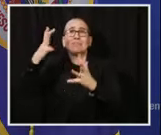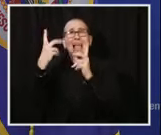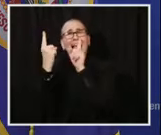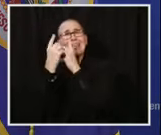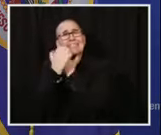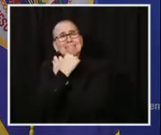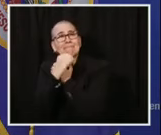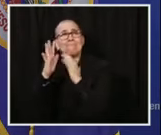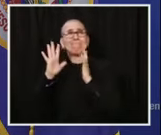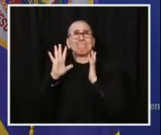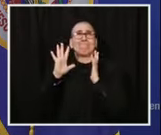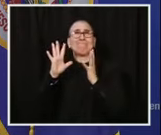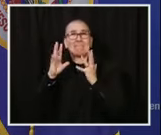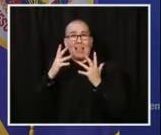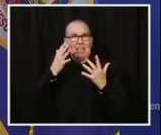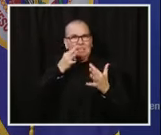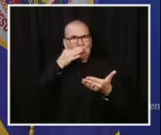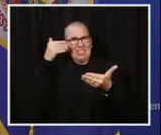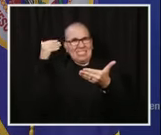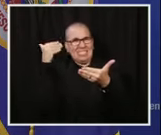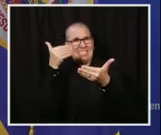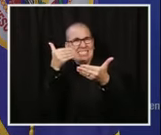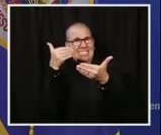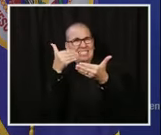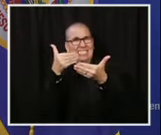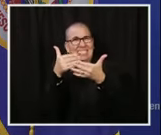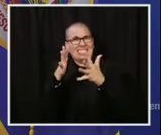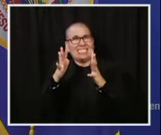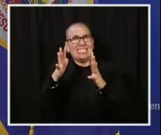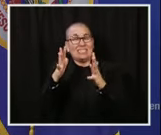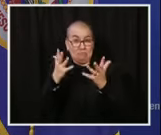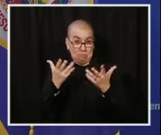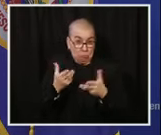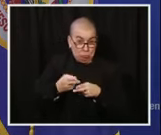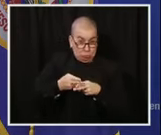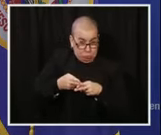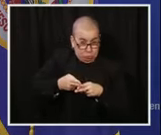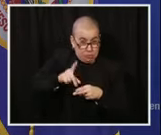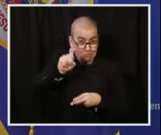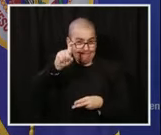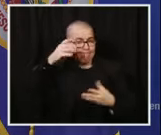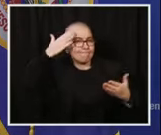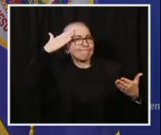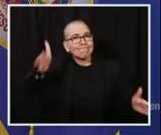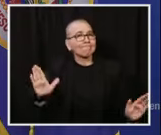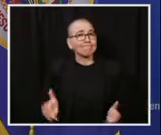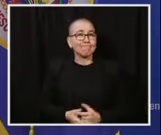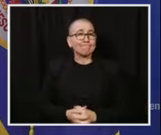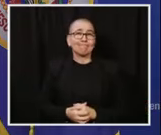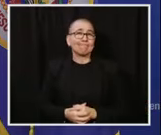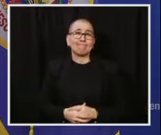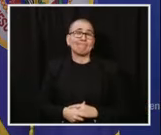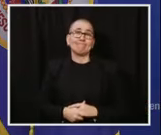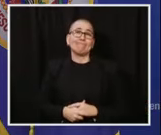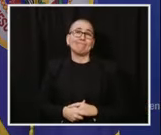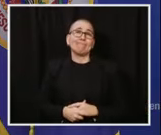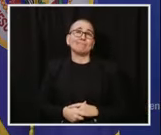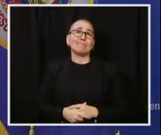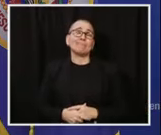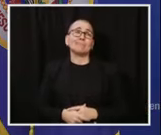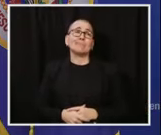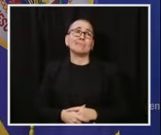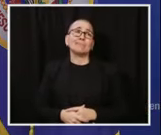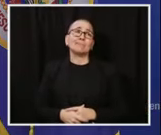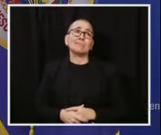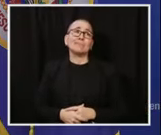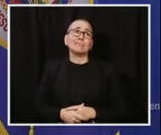happen. For us to continue to be open to our doors to visitation and expand our ability to more family members, we need that positivity